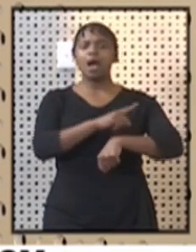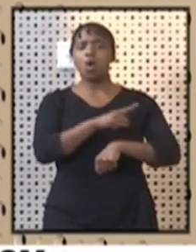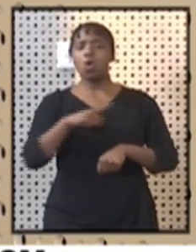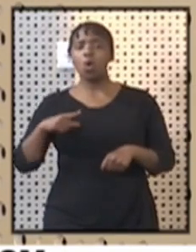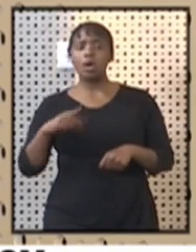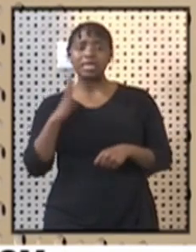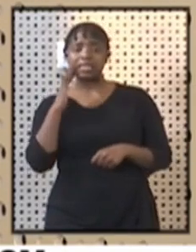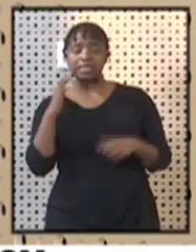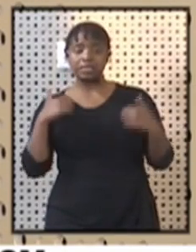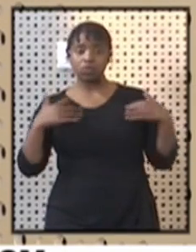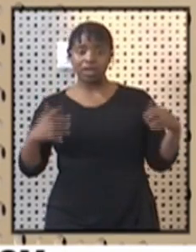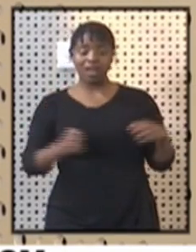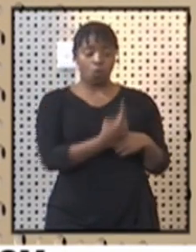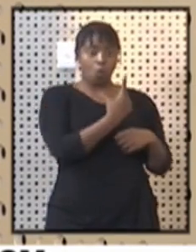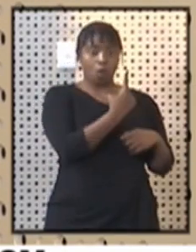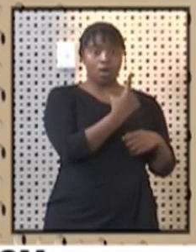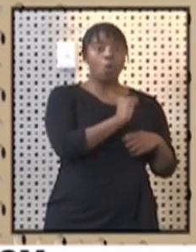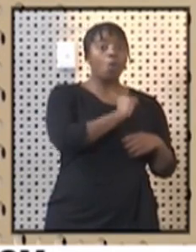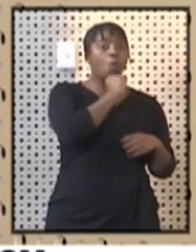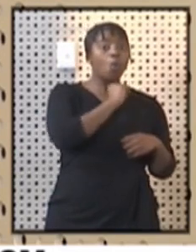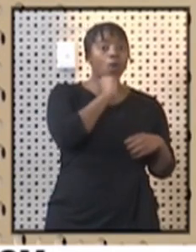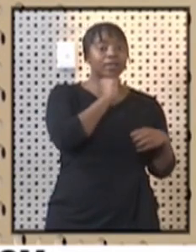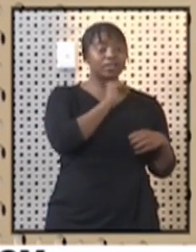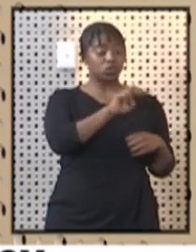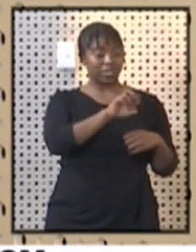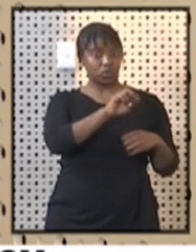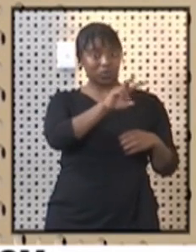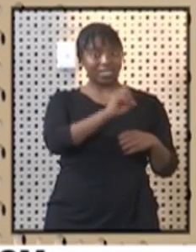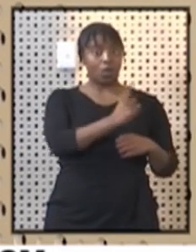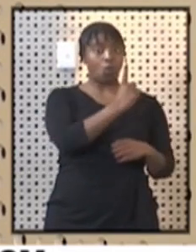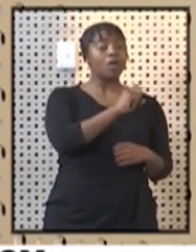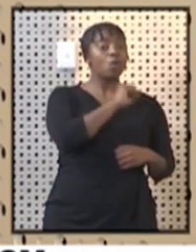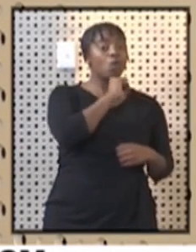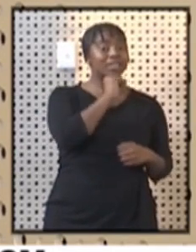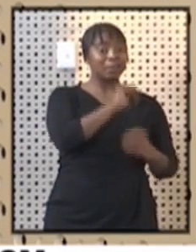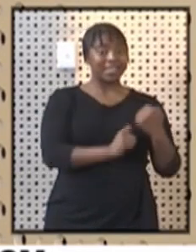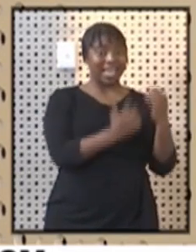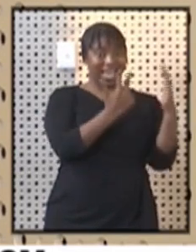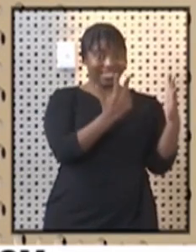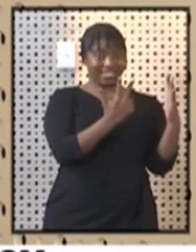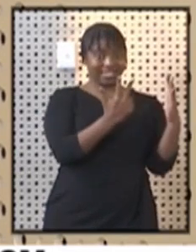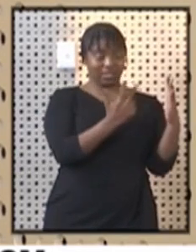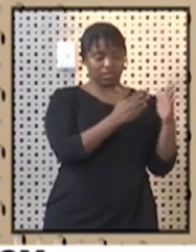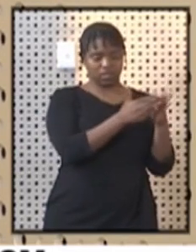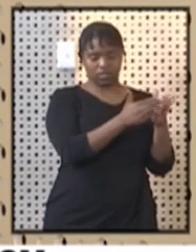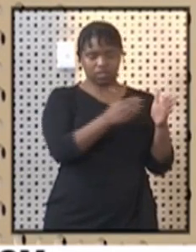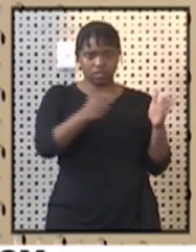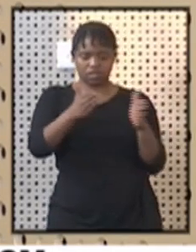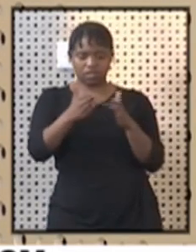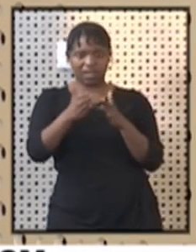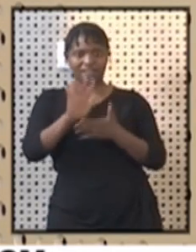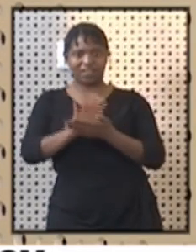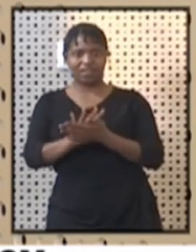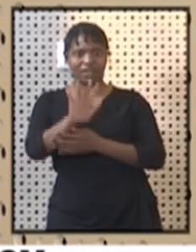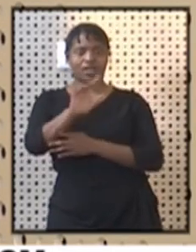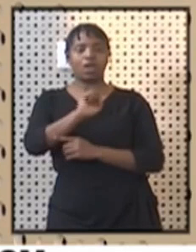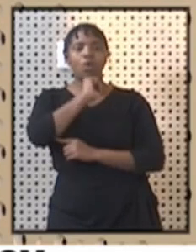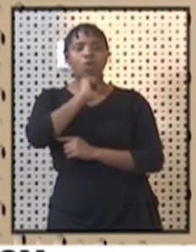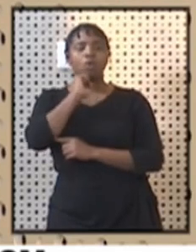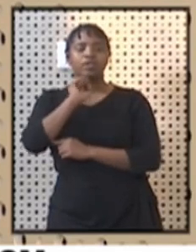start on the 1st of August, 2020, when I release the document until the 15th of August,